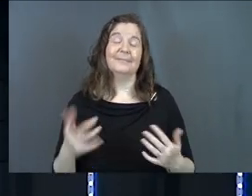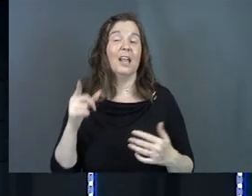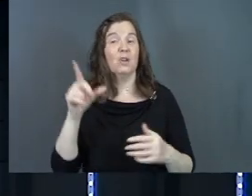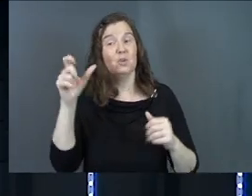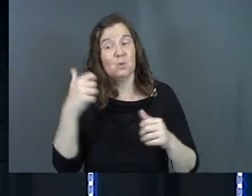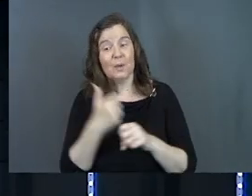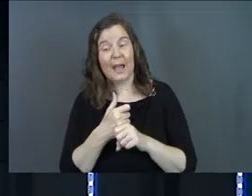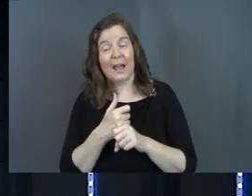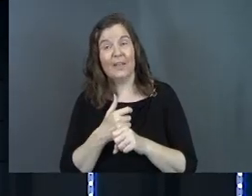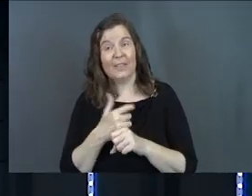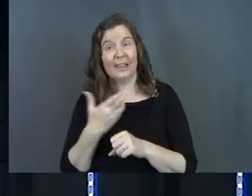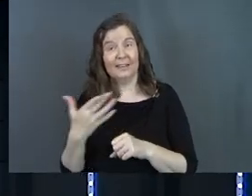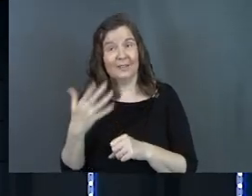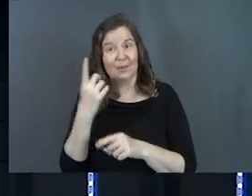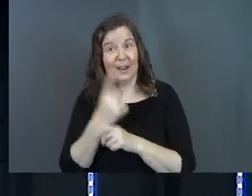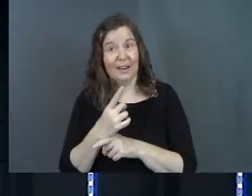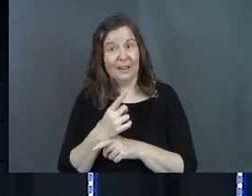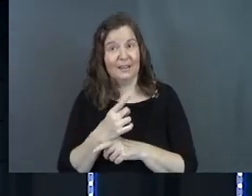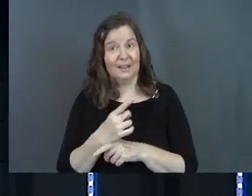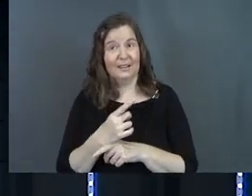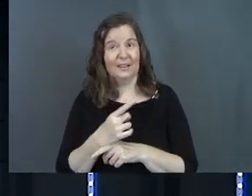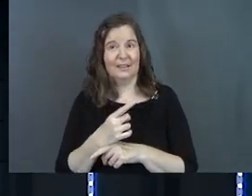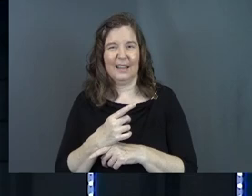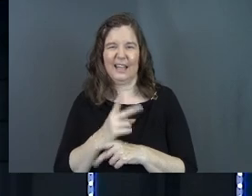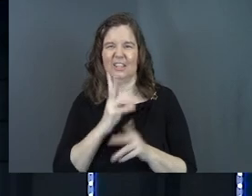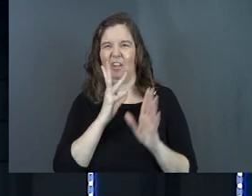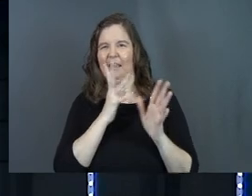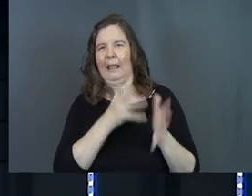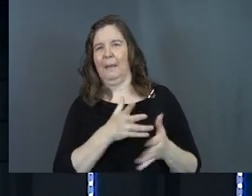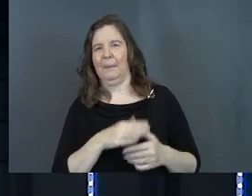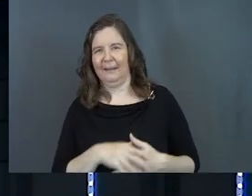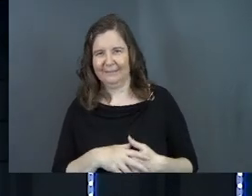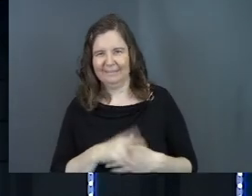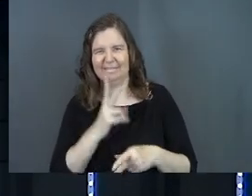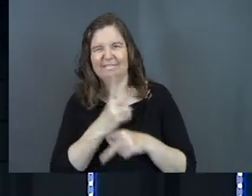And you got that deal, right? Like, let's just keep it there.